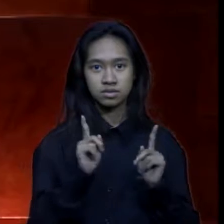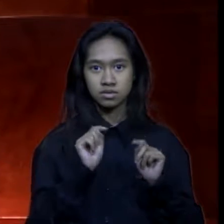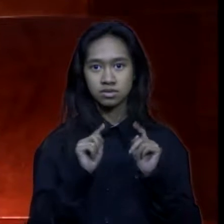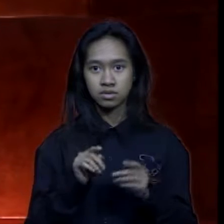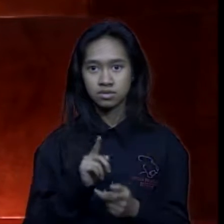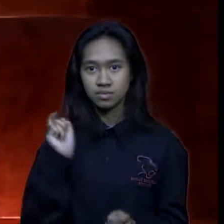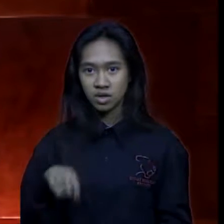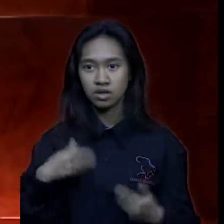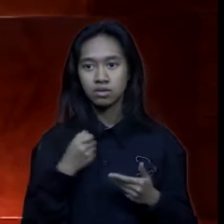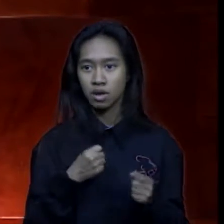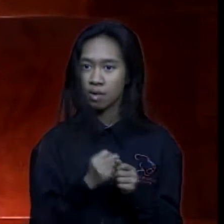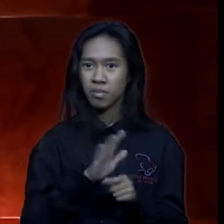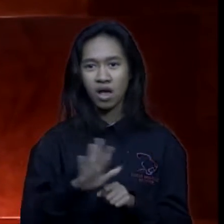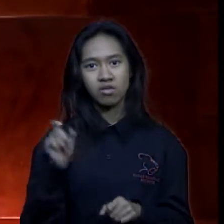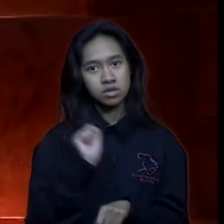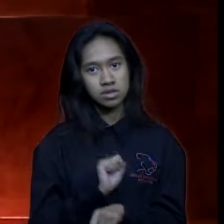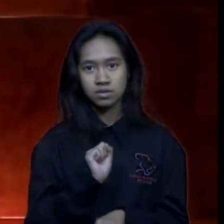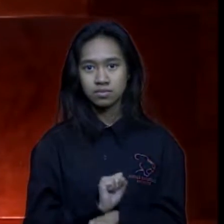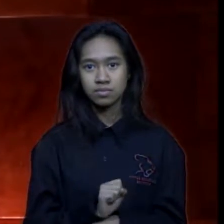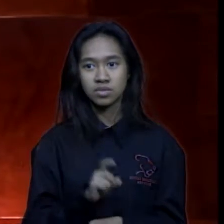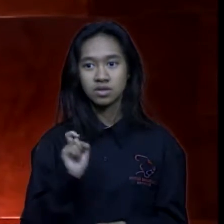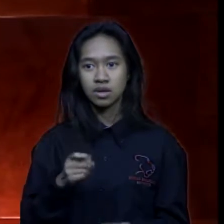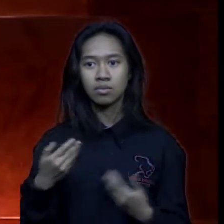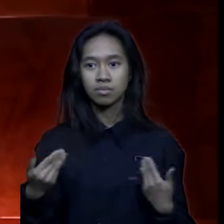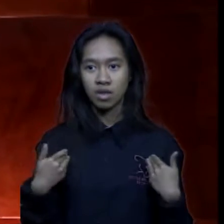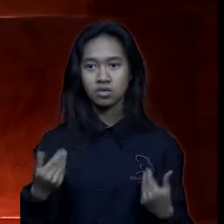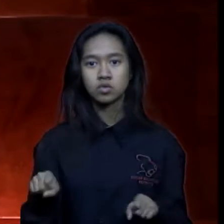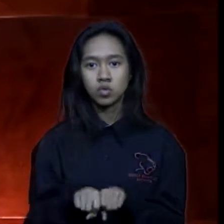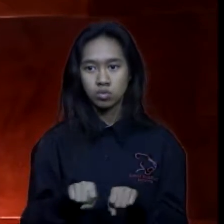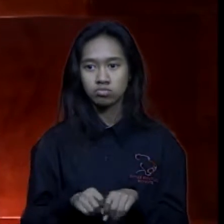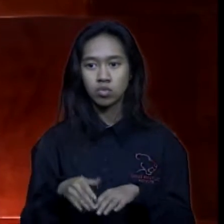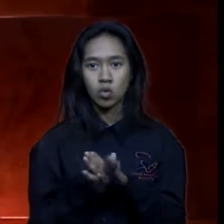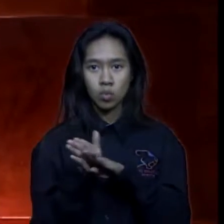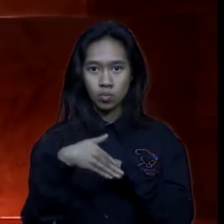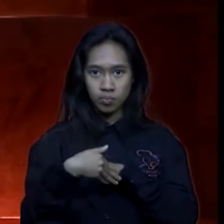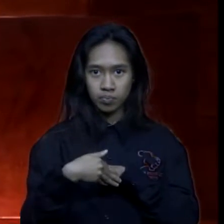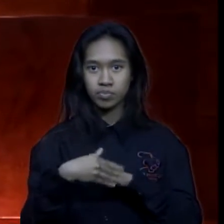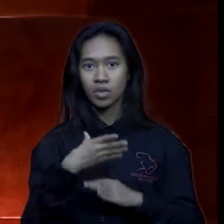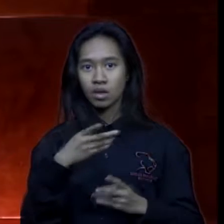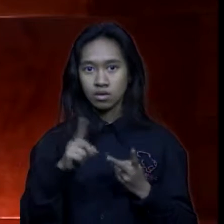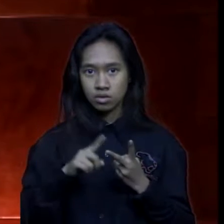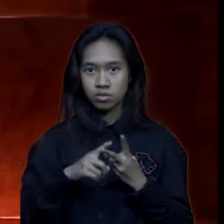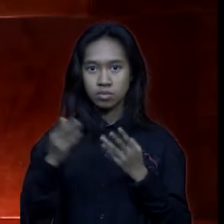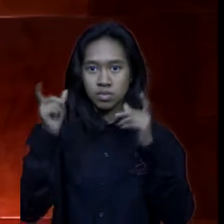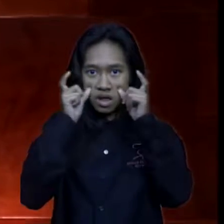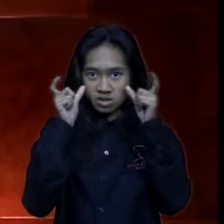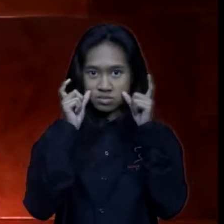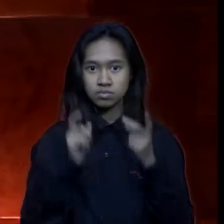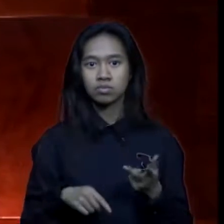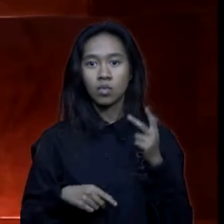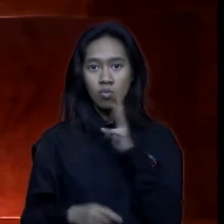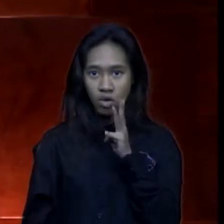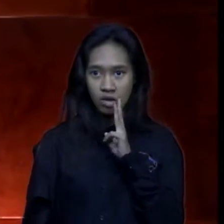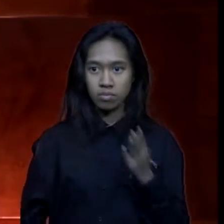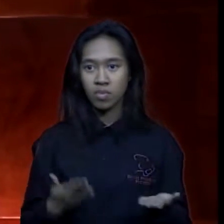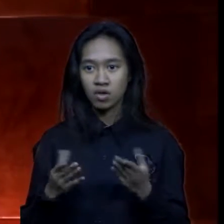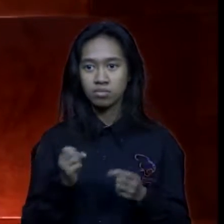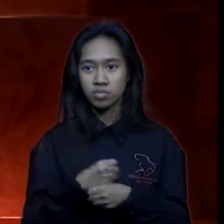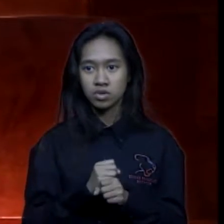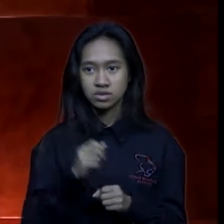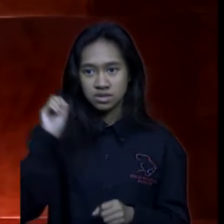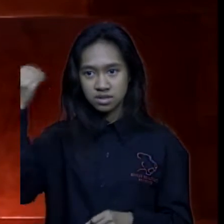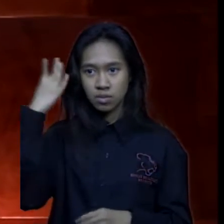plenty to do wear clothes wear clothes toad shoes and bring your sunglasses and water maybe some sunscreen